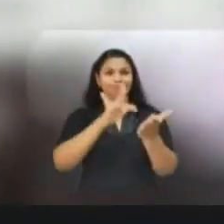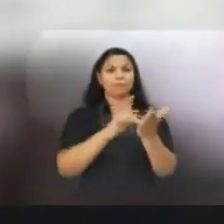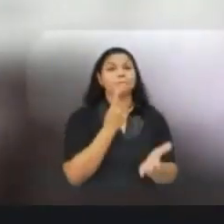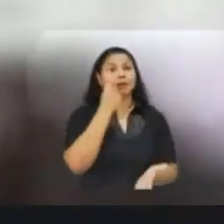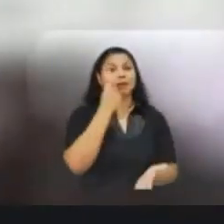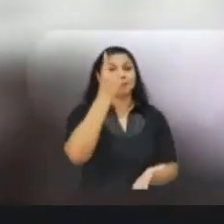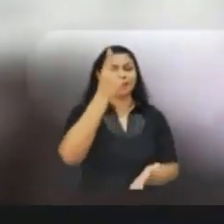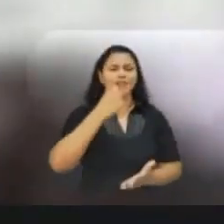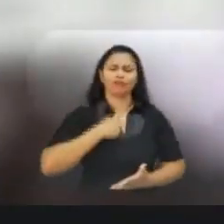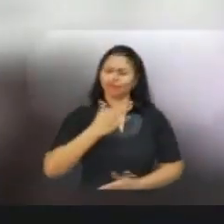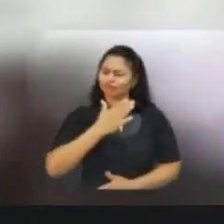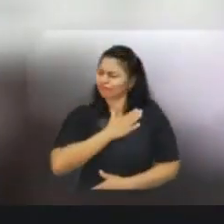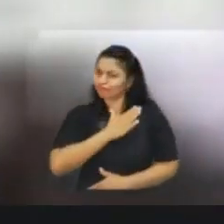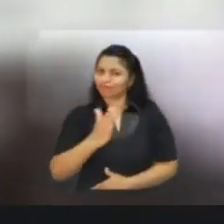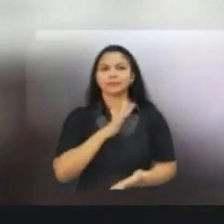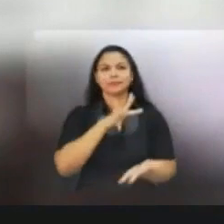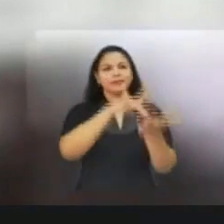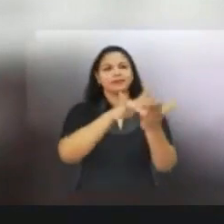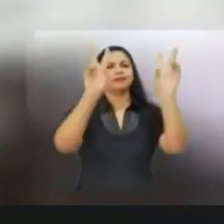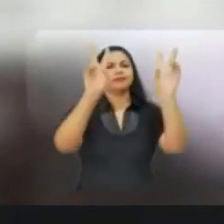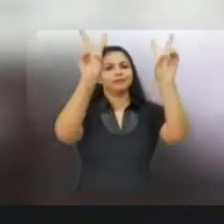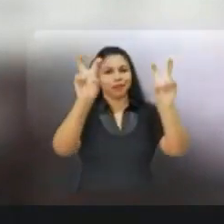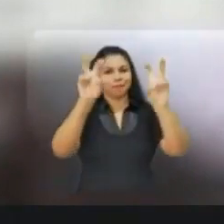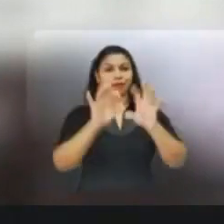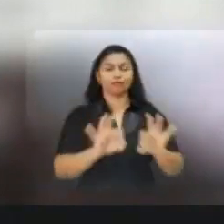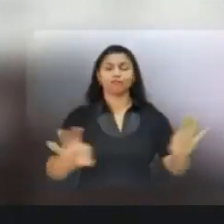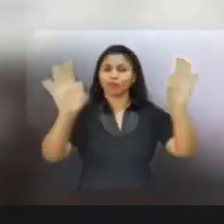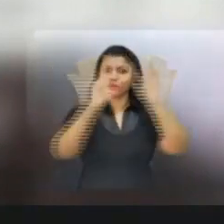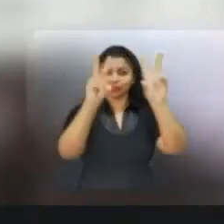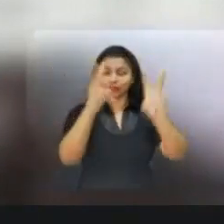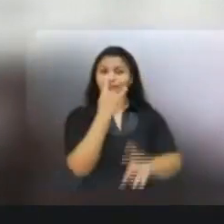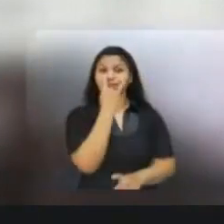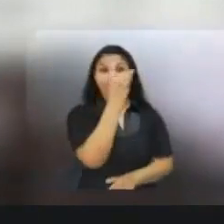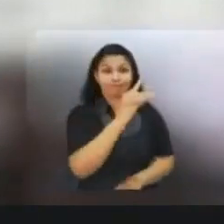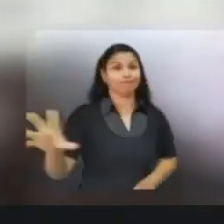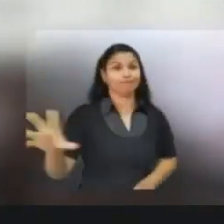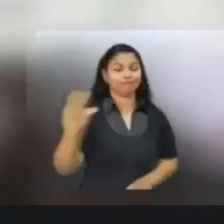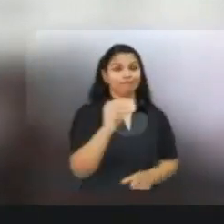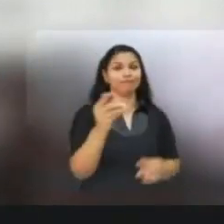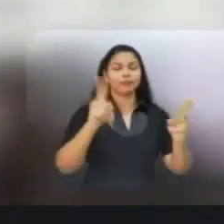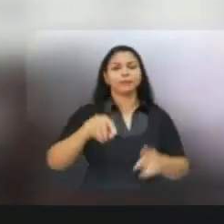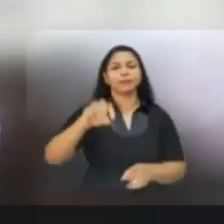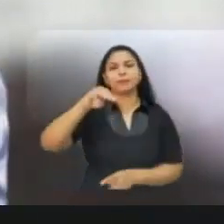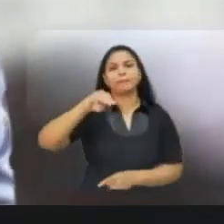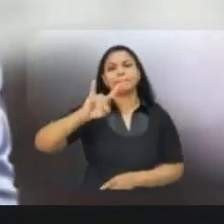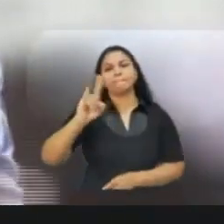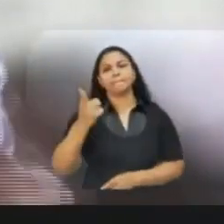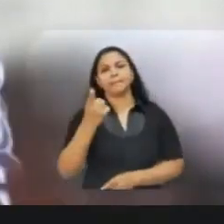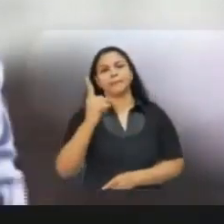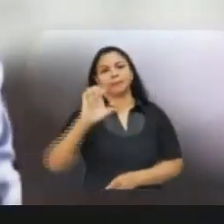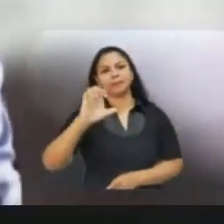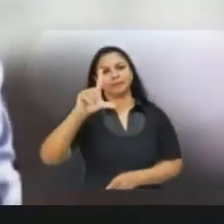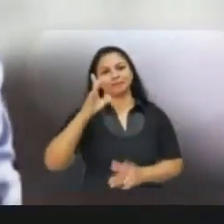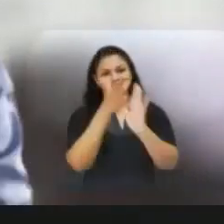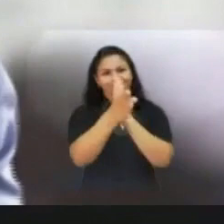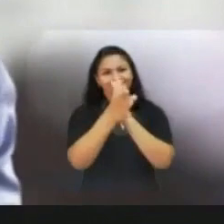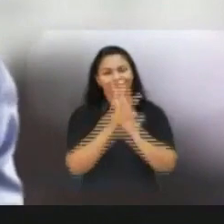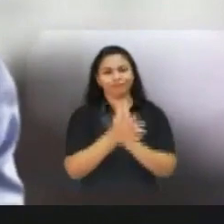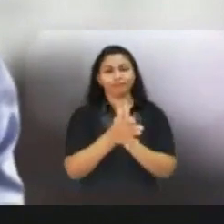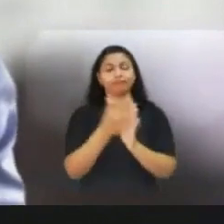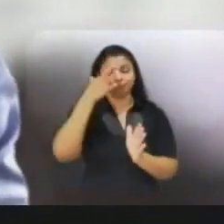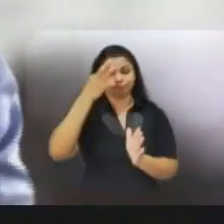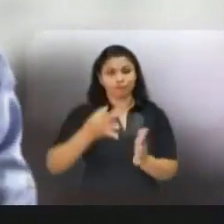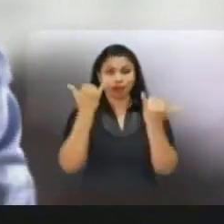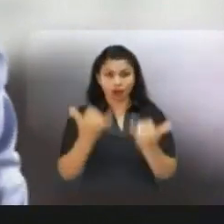first one. It's a pleasure to be with you and also with this very interesting topic that Felipe referred to. We are living in